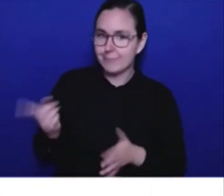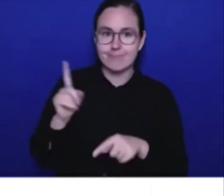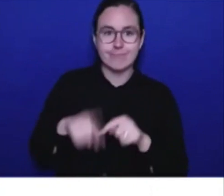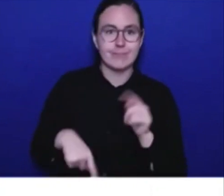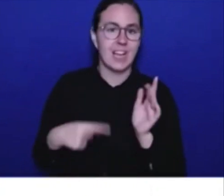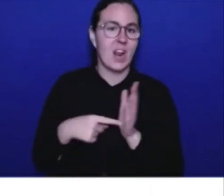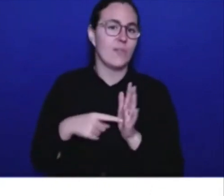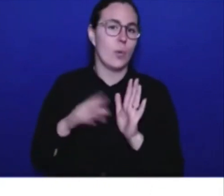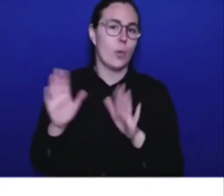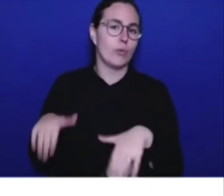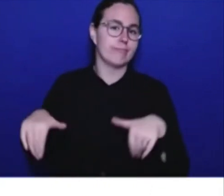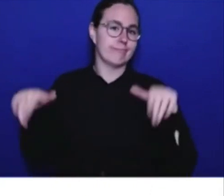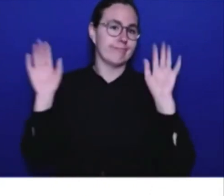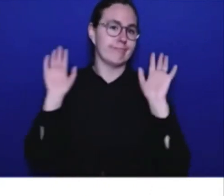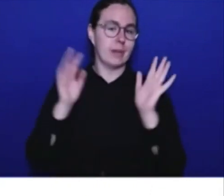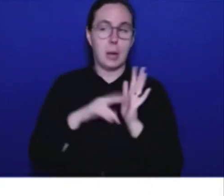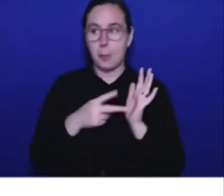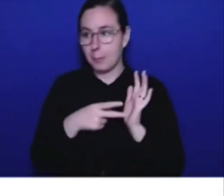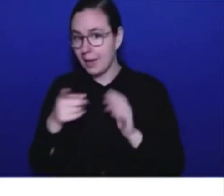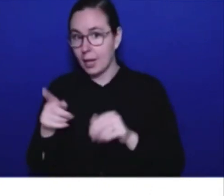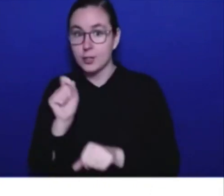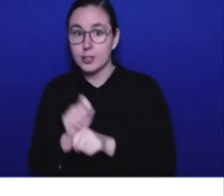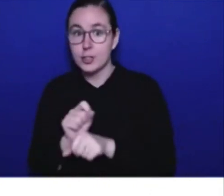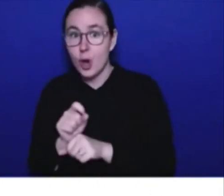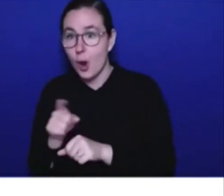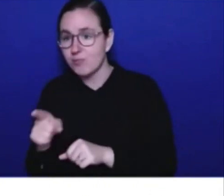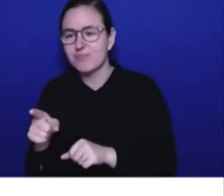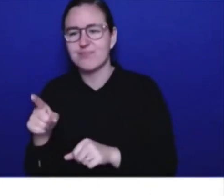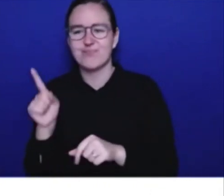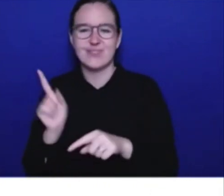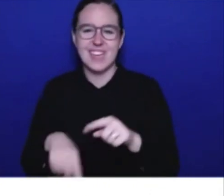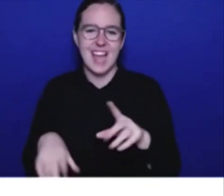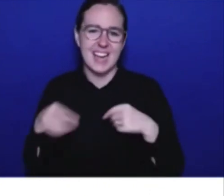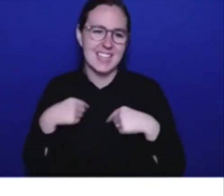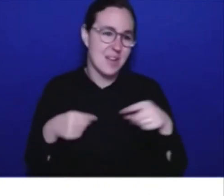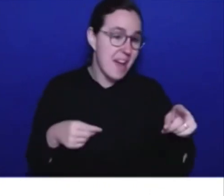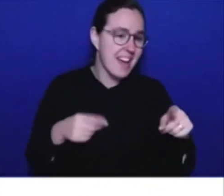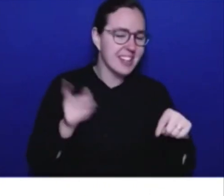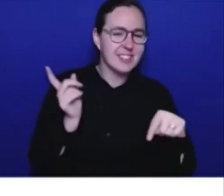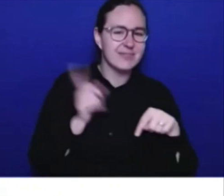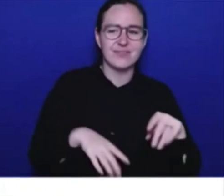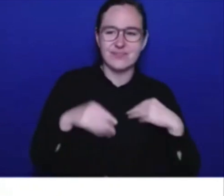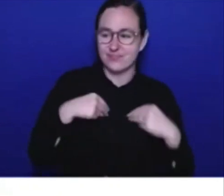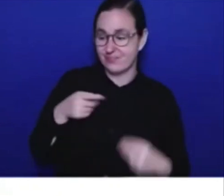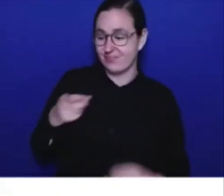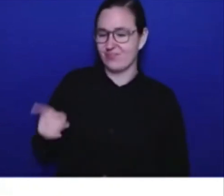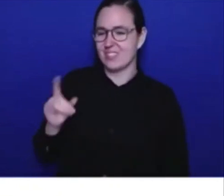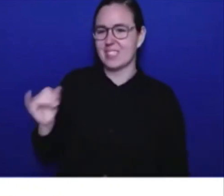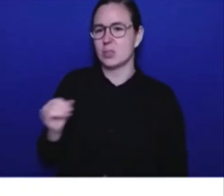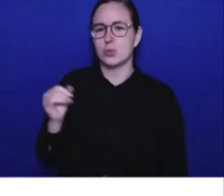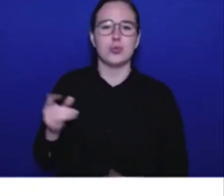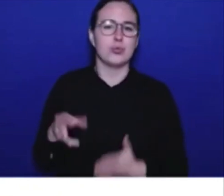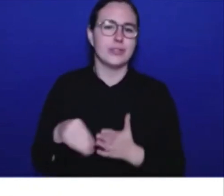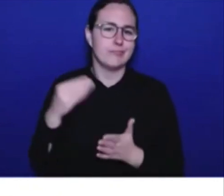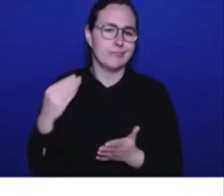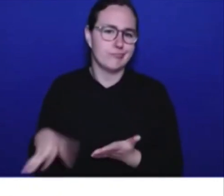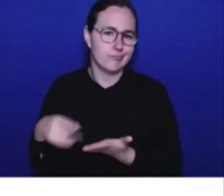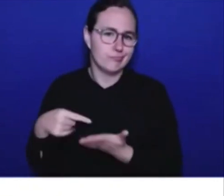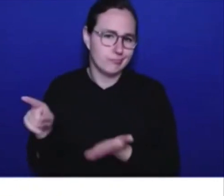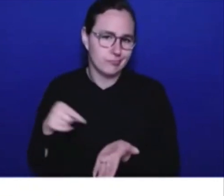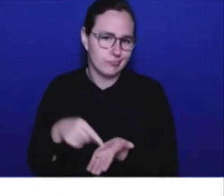not based on their car insurance rates. And it is all about choices. You know, we saw the approach just six years ago in this province.